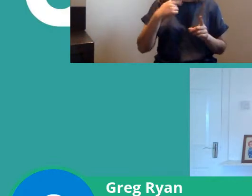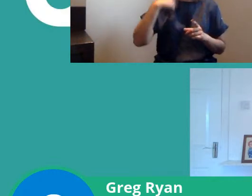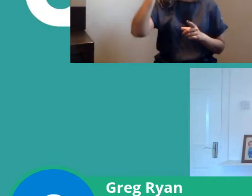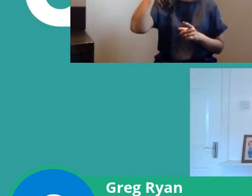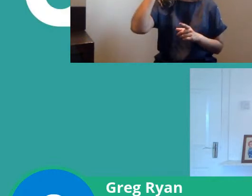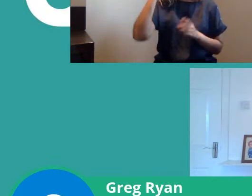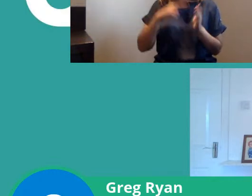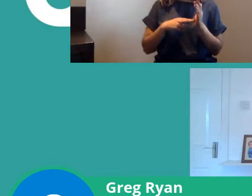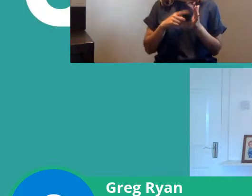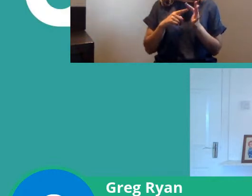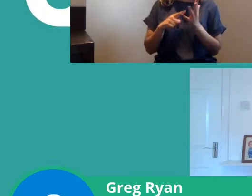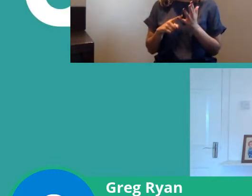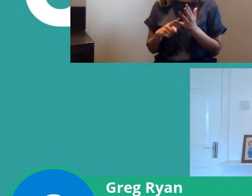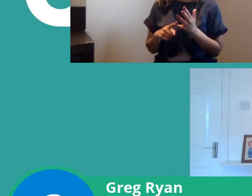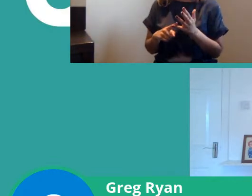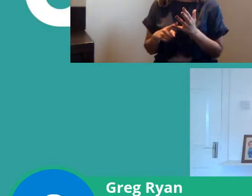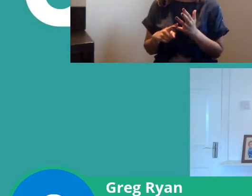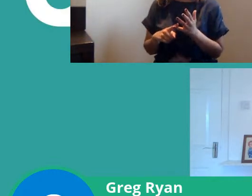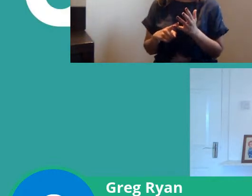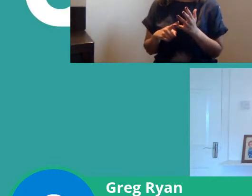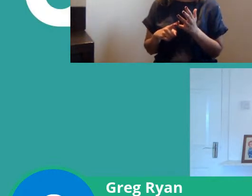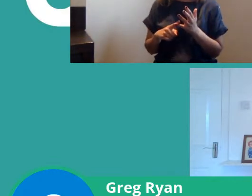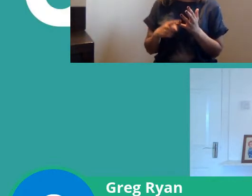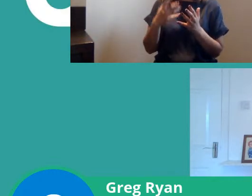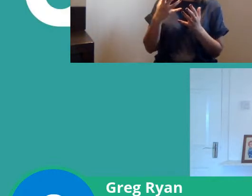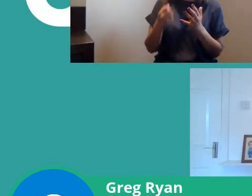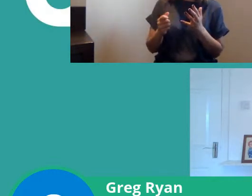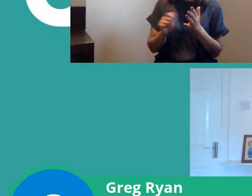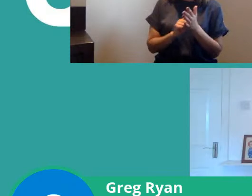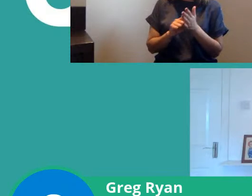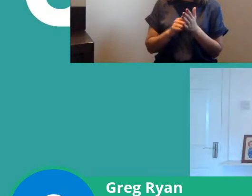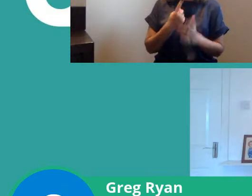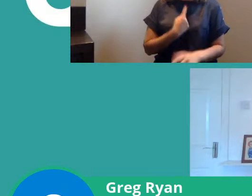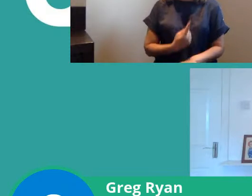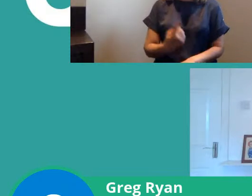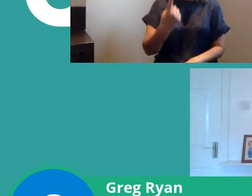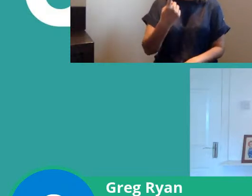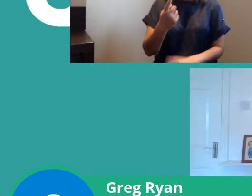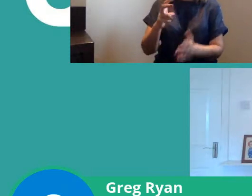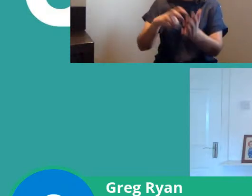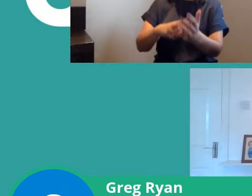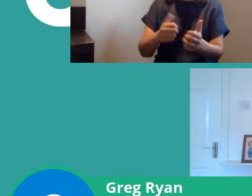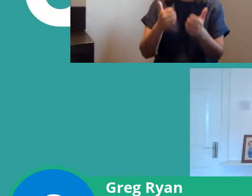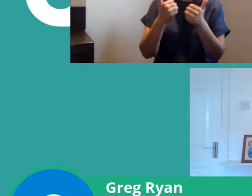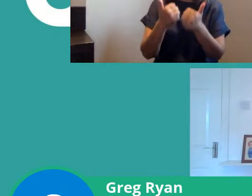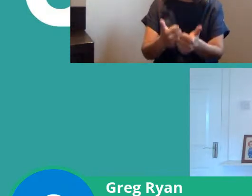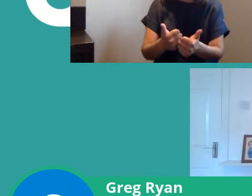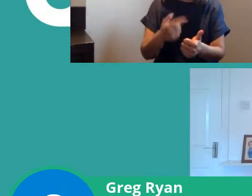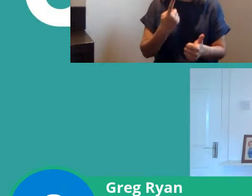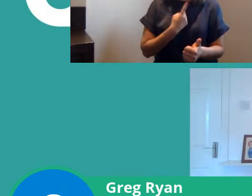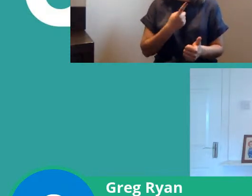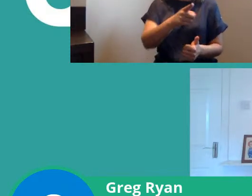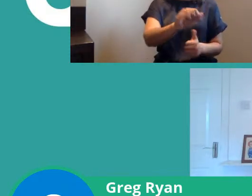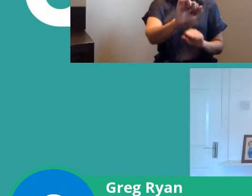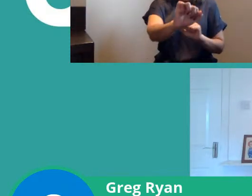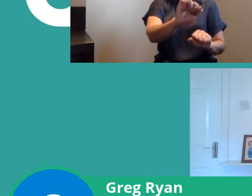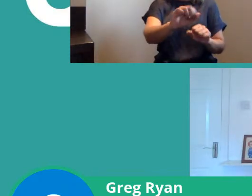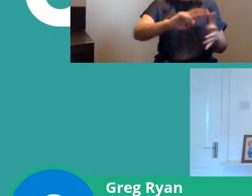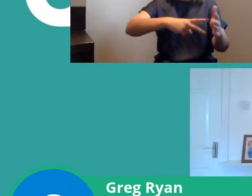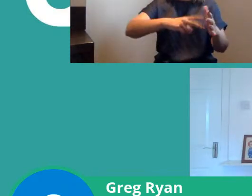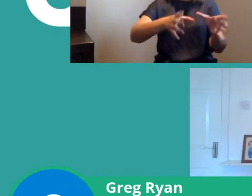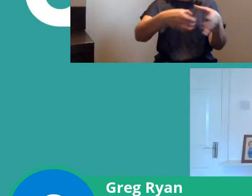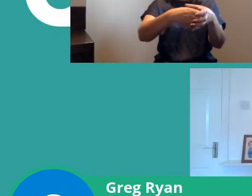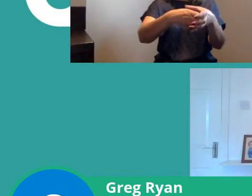NEU you can actually sign up as an individual and then you'll be sorted into groups by the NEU